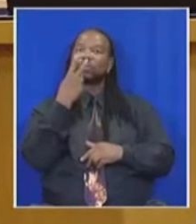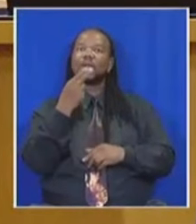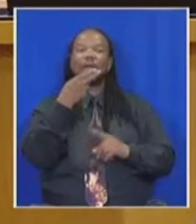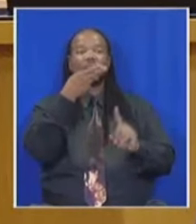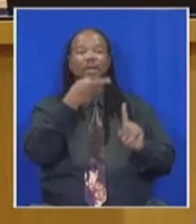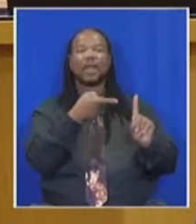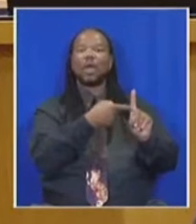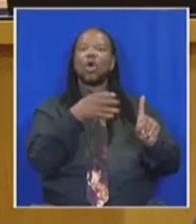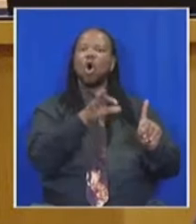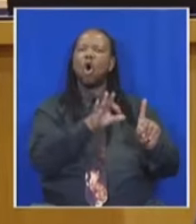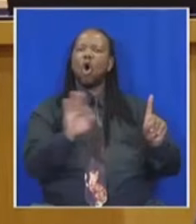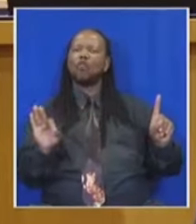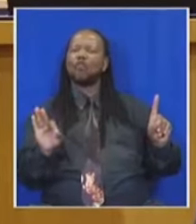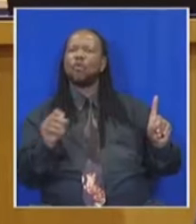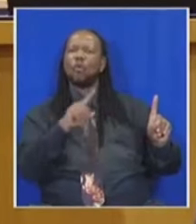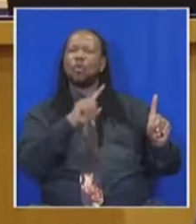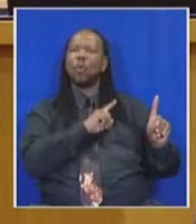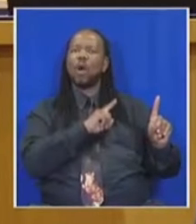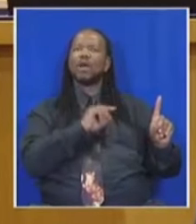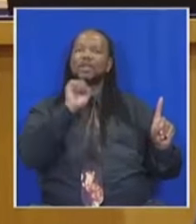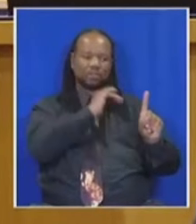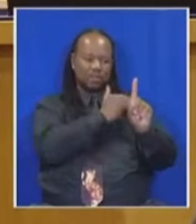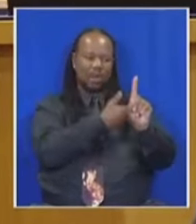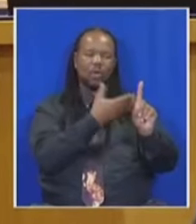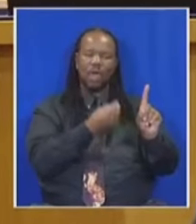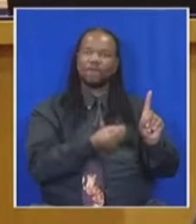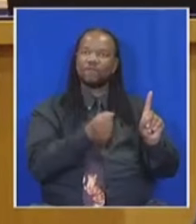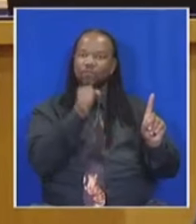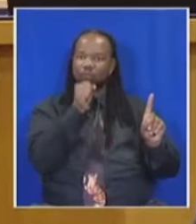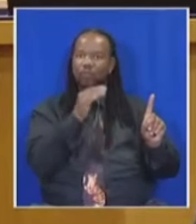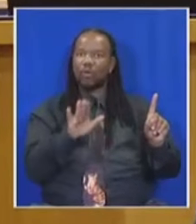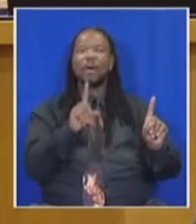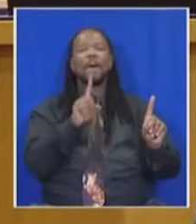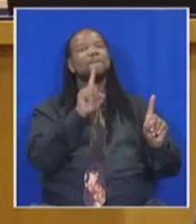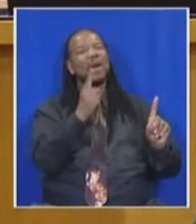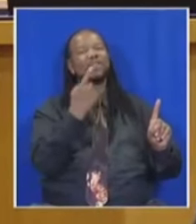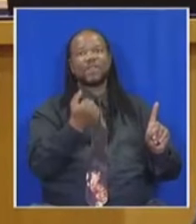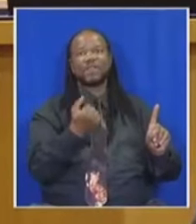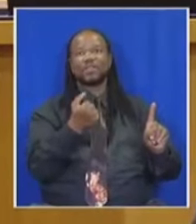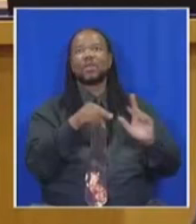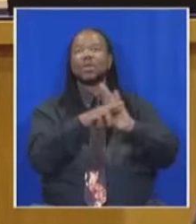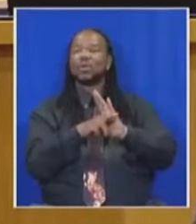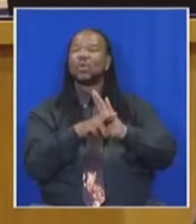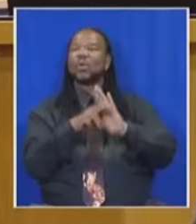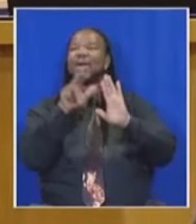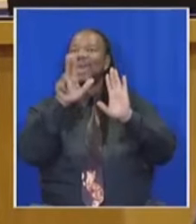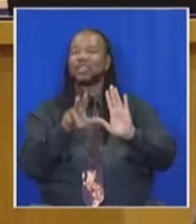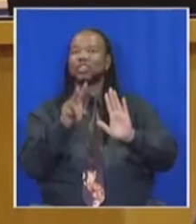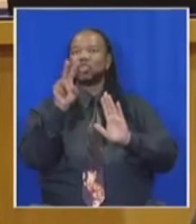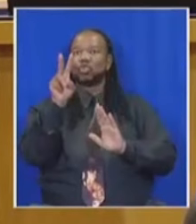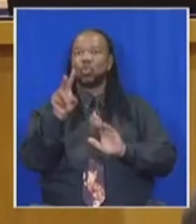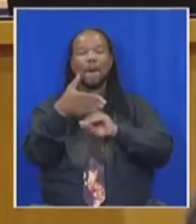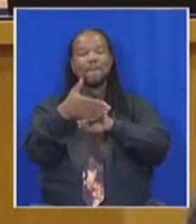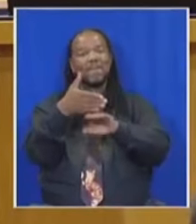microphone off Which is your power to do so But only once you've satisfied Rule 82 And that's before